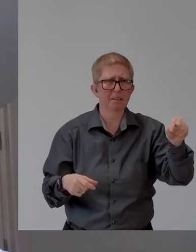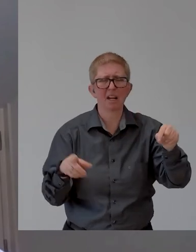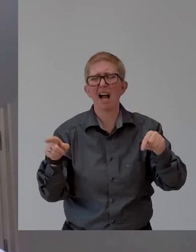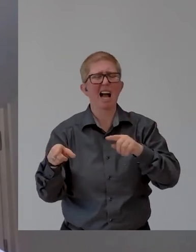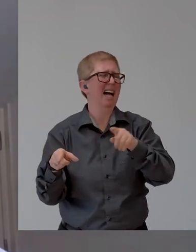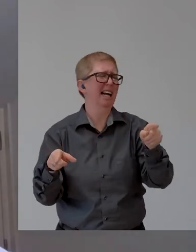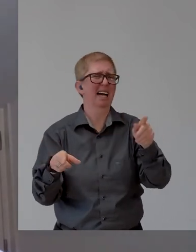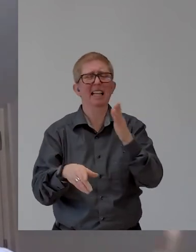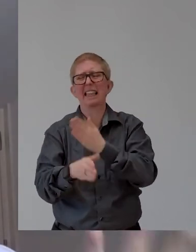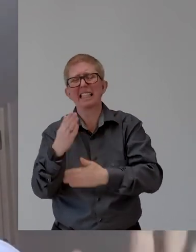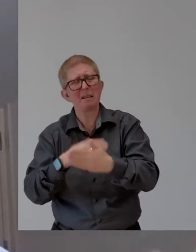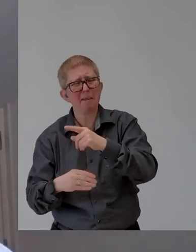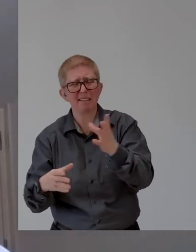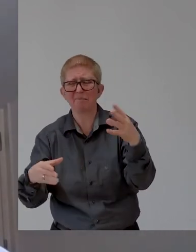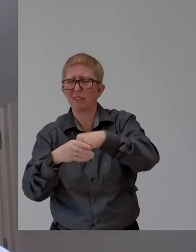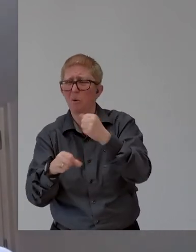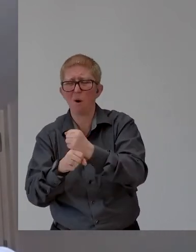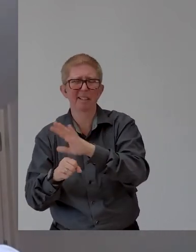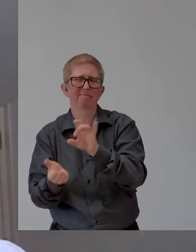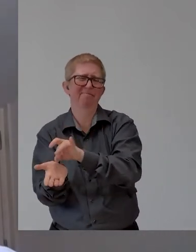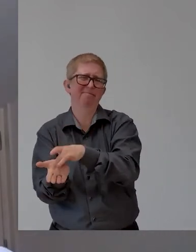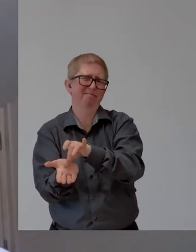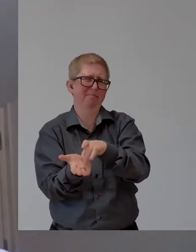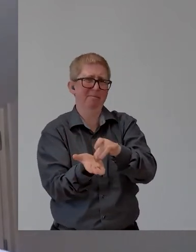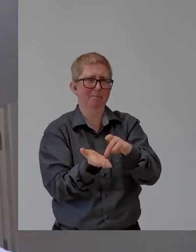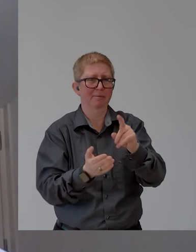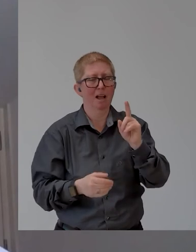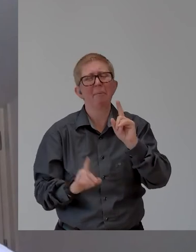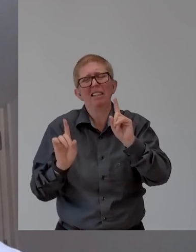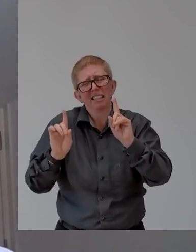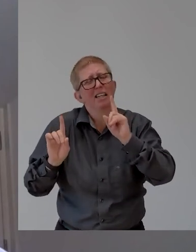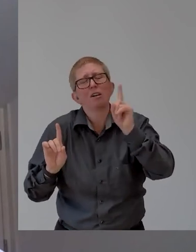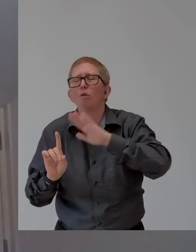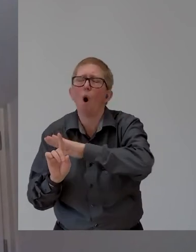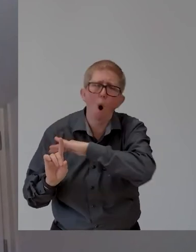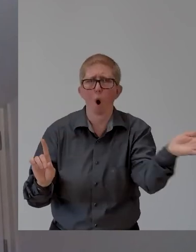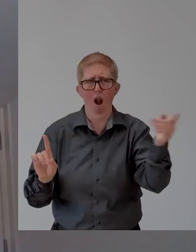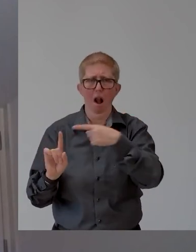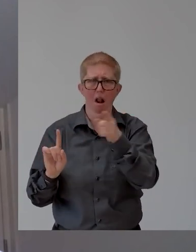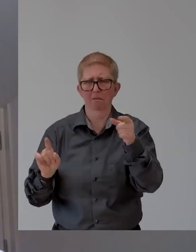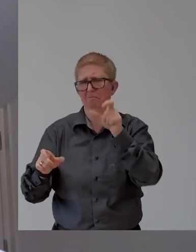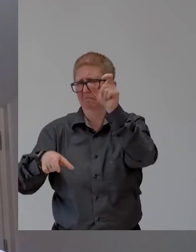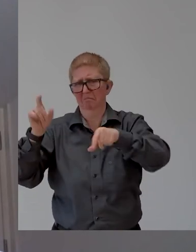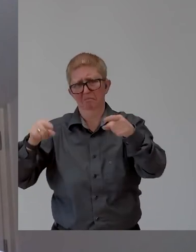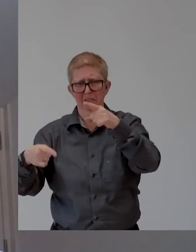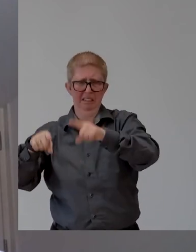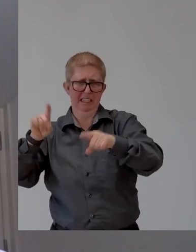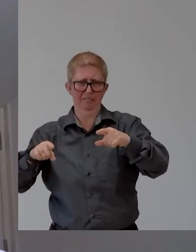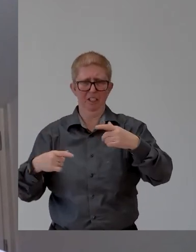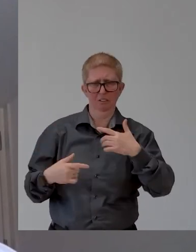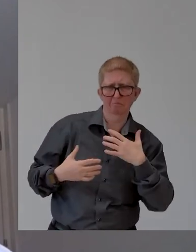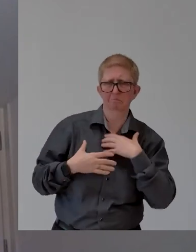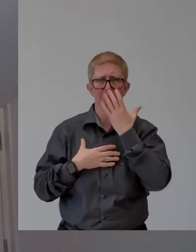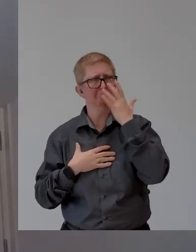you know, and, and not, not everyone, but I'm sure there's some people like that. I think there are some people that probably, um,